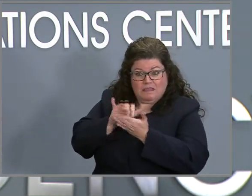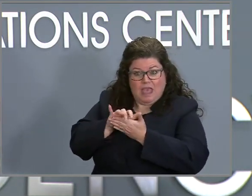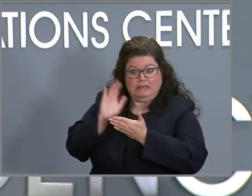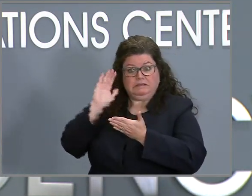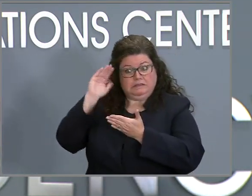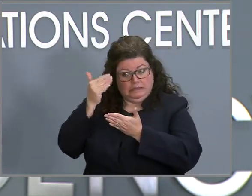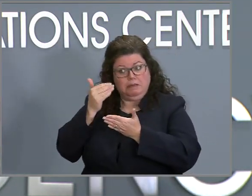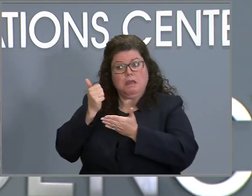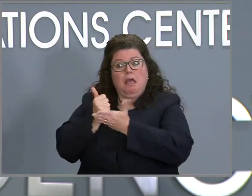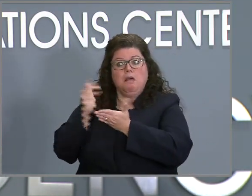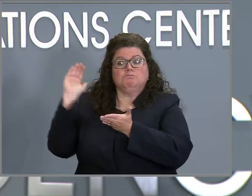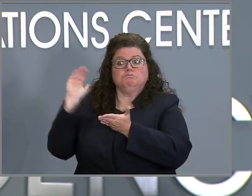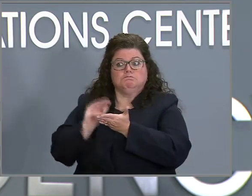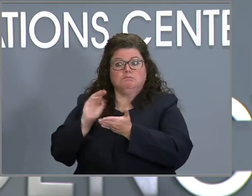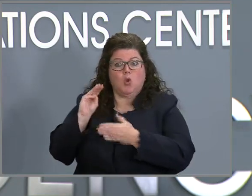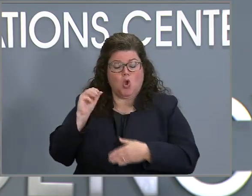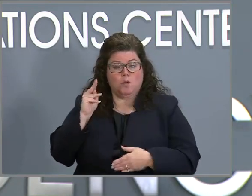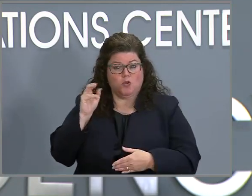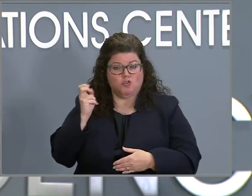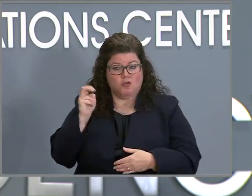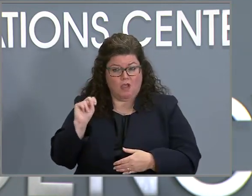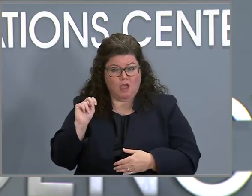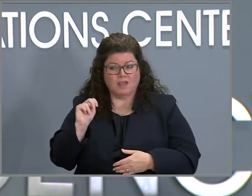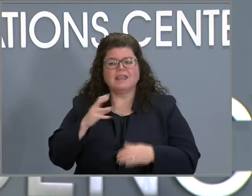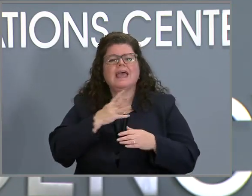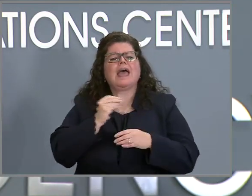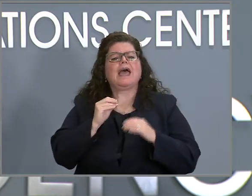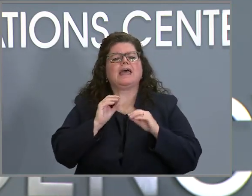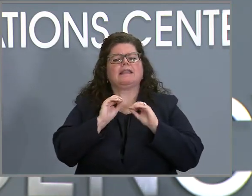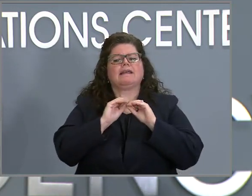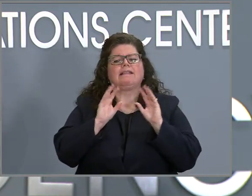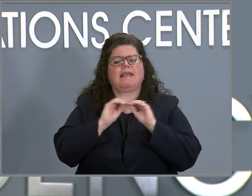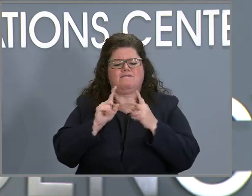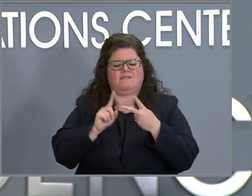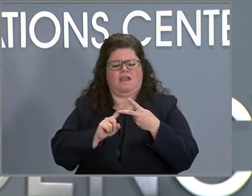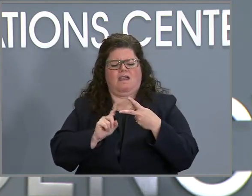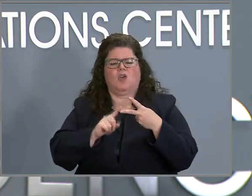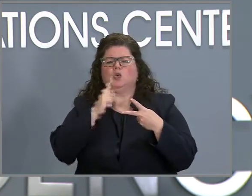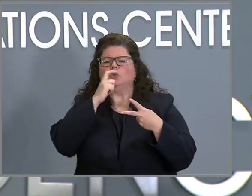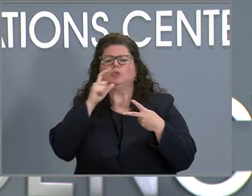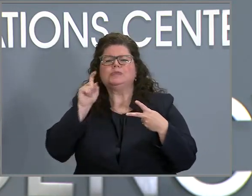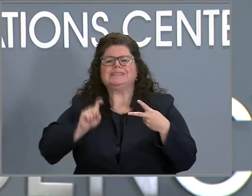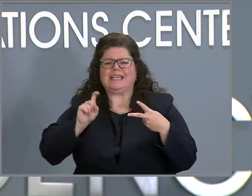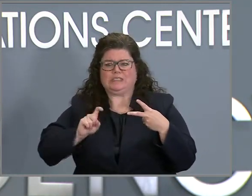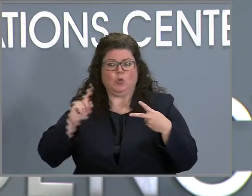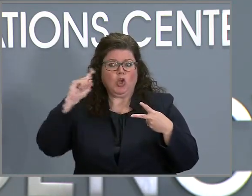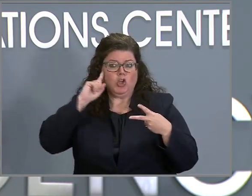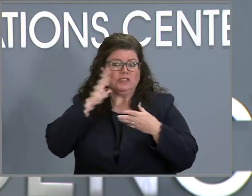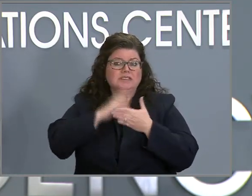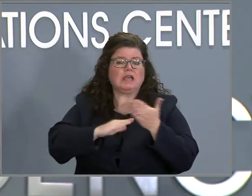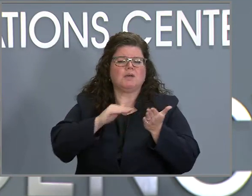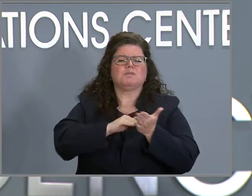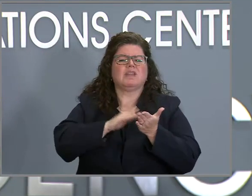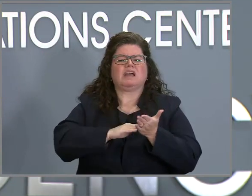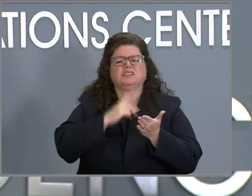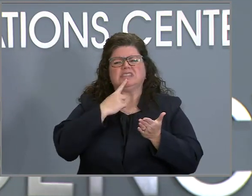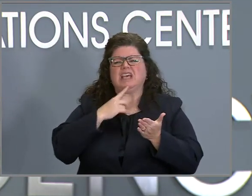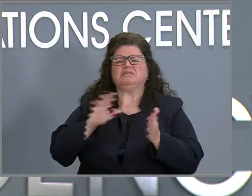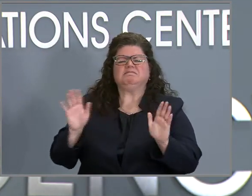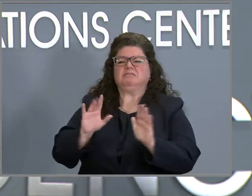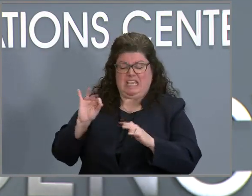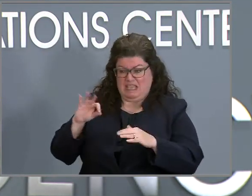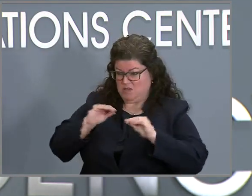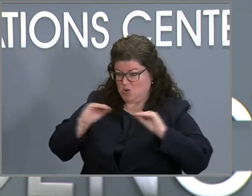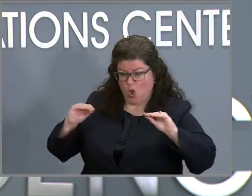Omicron? And then second, can you just please clarify who should be tested? We've heard from some doctors who are not advising asymptomatic